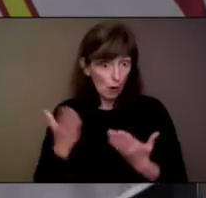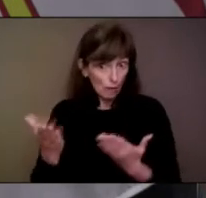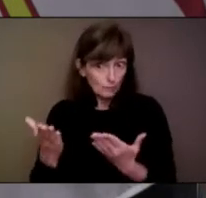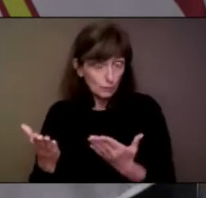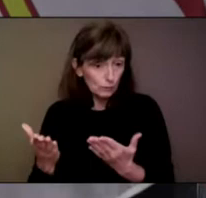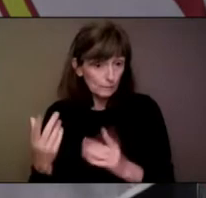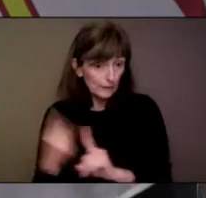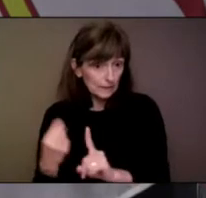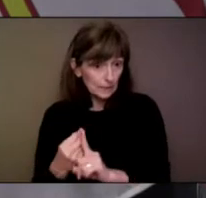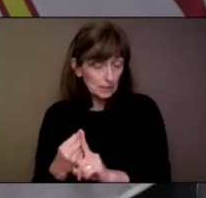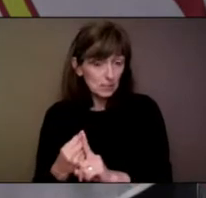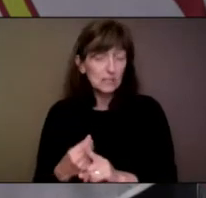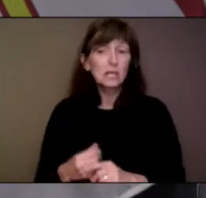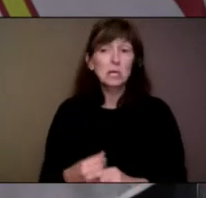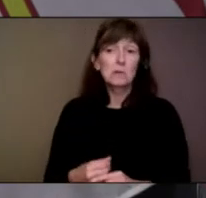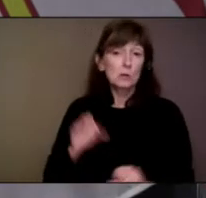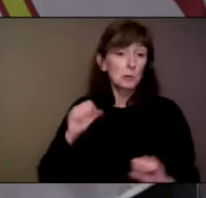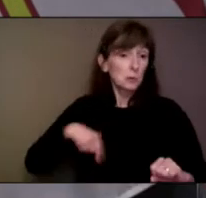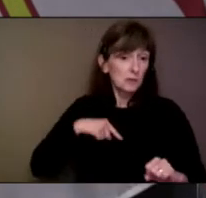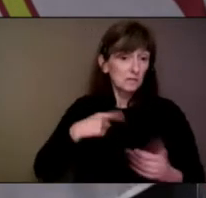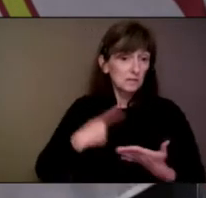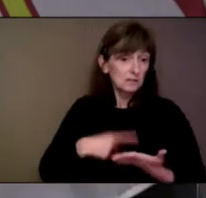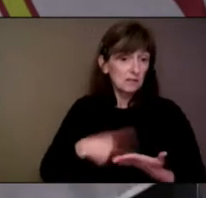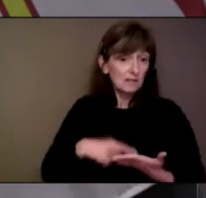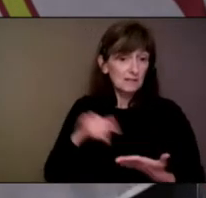to the best of my knowledge, to this point.